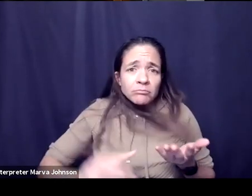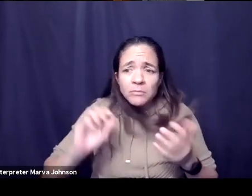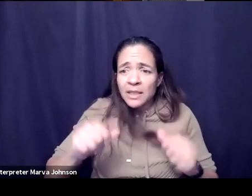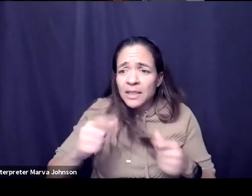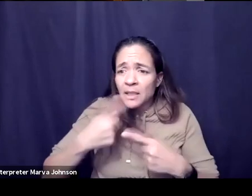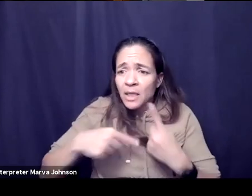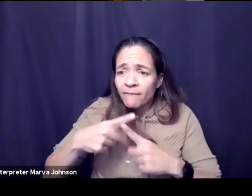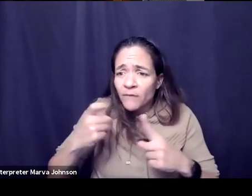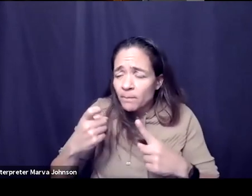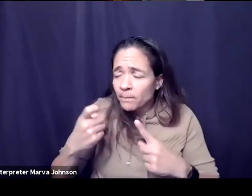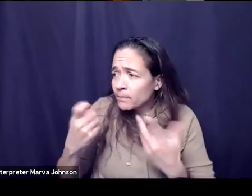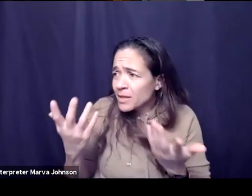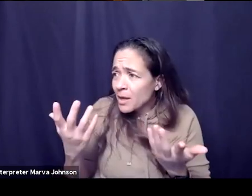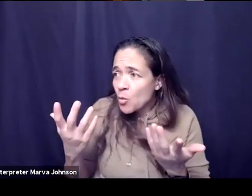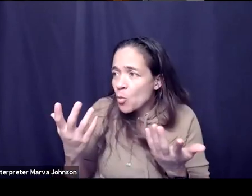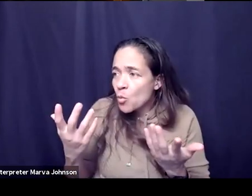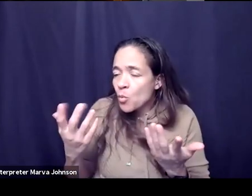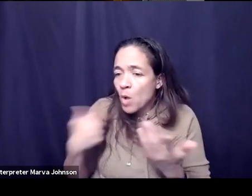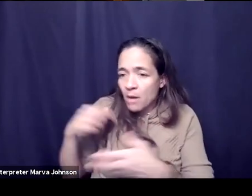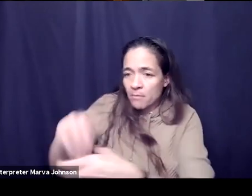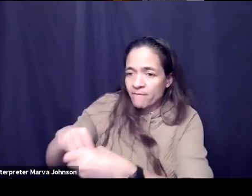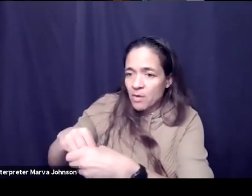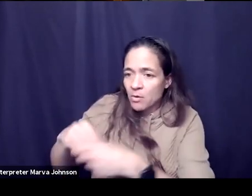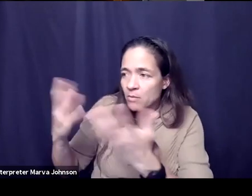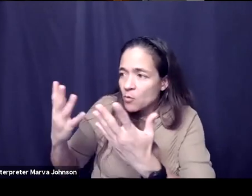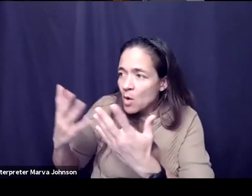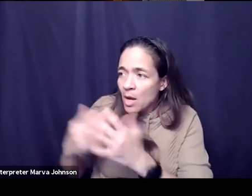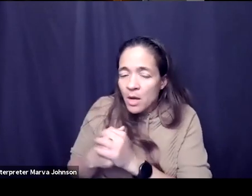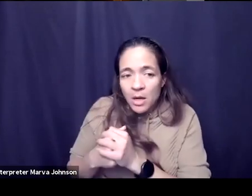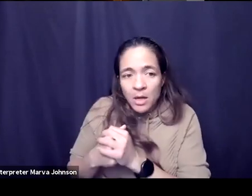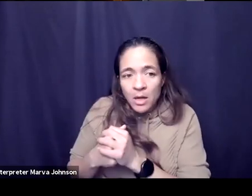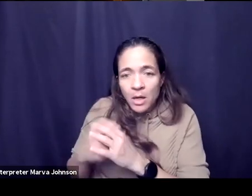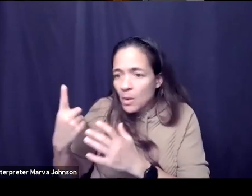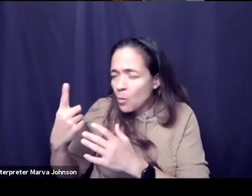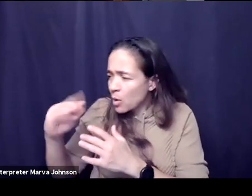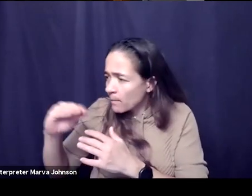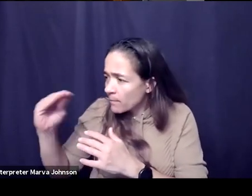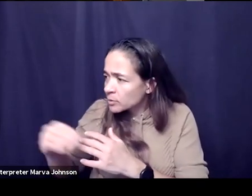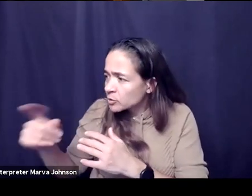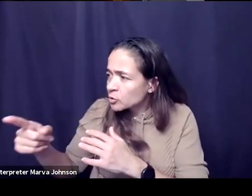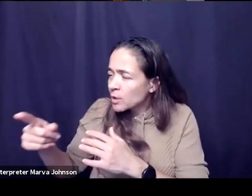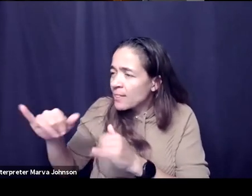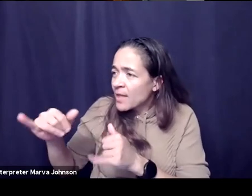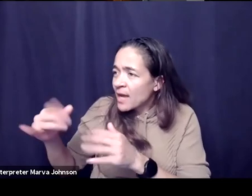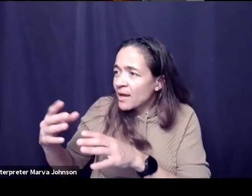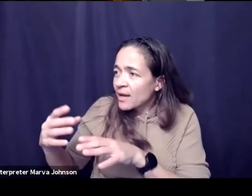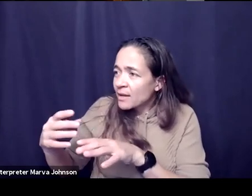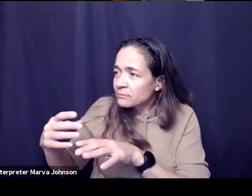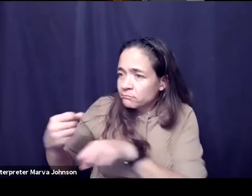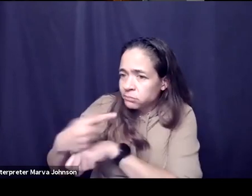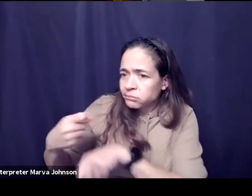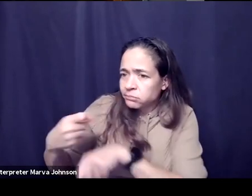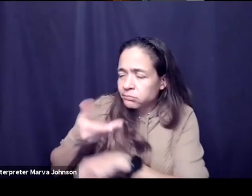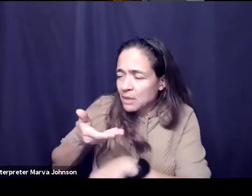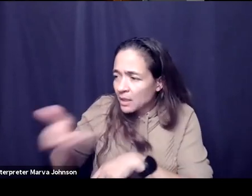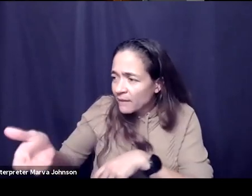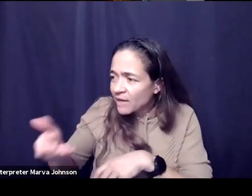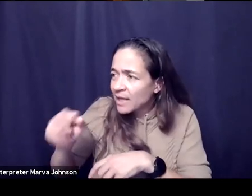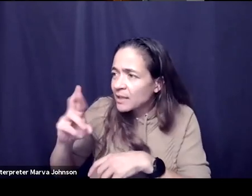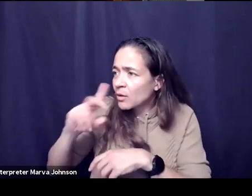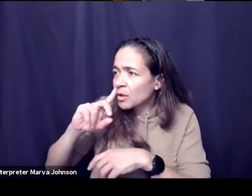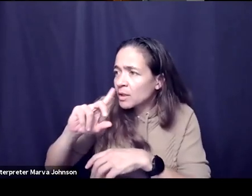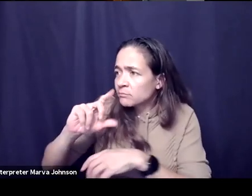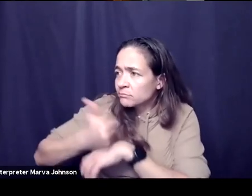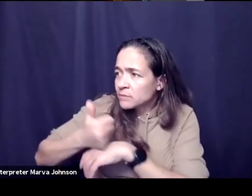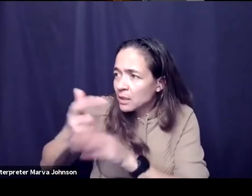driven that forward the one that is sending the emails the one that's sending the invites the one that's like creating the space the one that identified those rules like